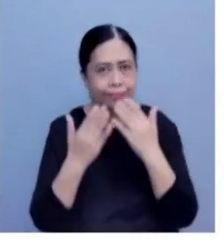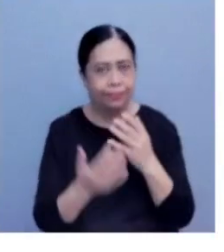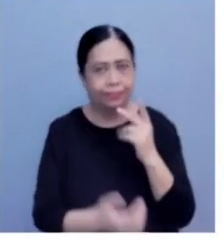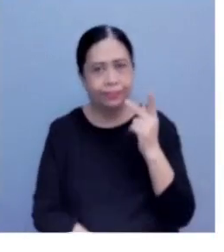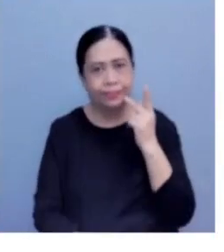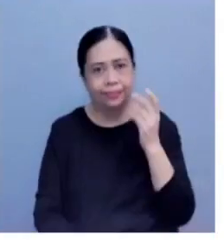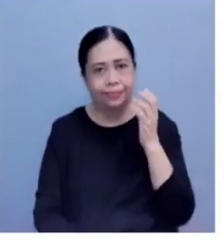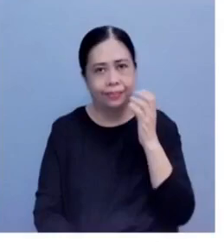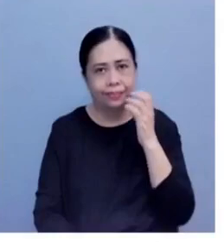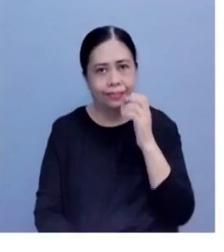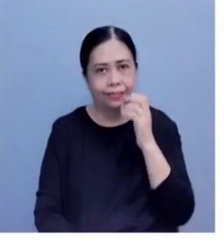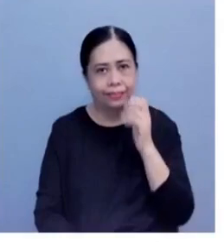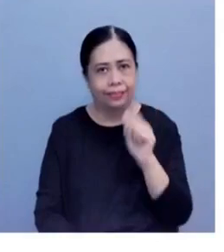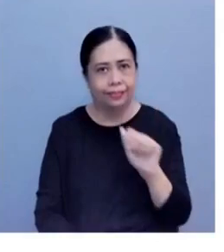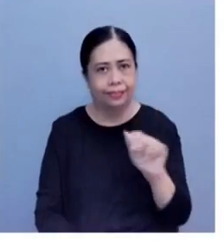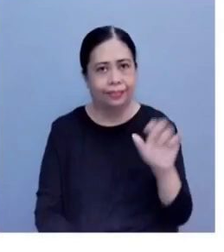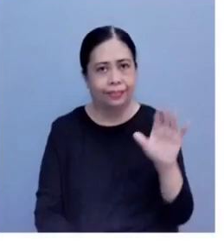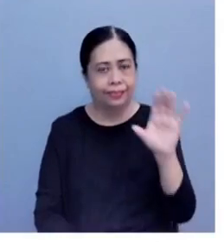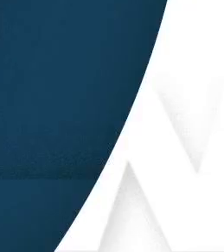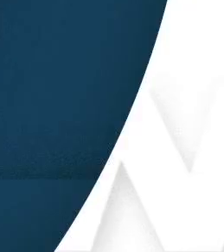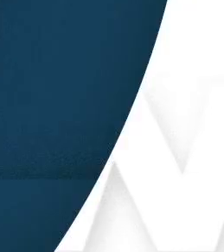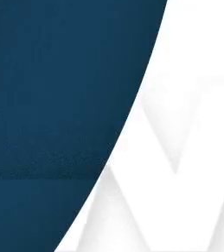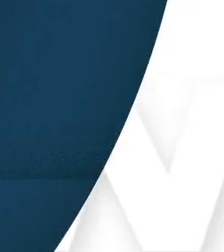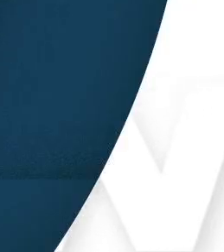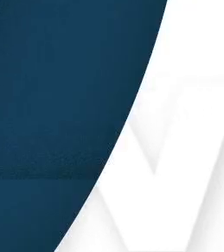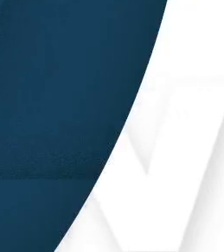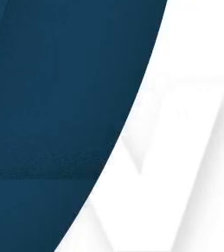Carmina. Good afternoon. Good afternoon. At salamat din po.